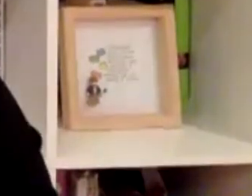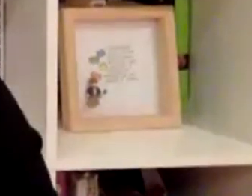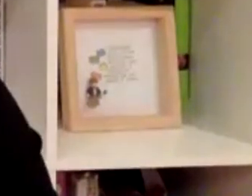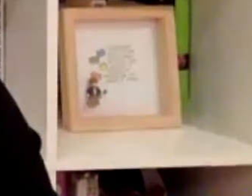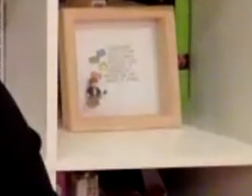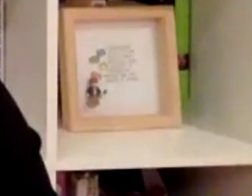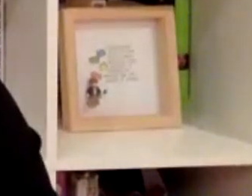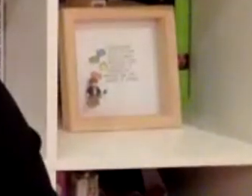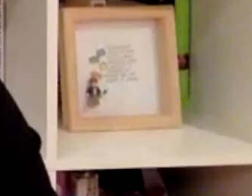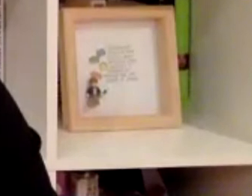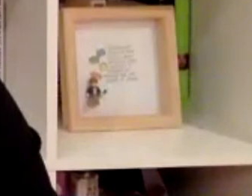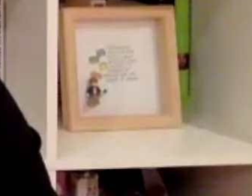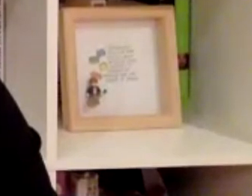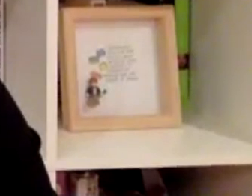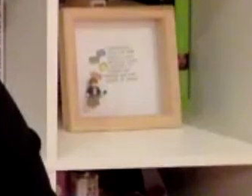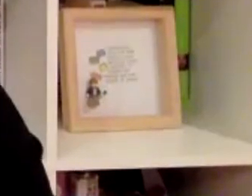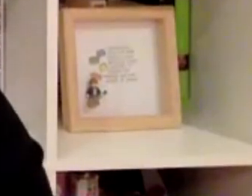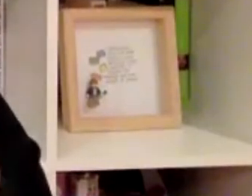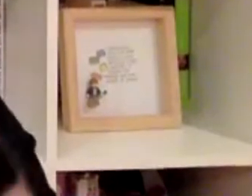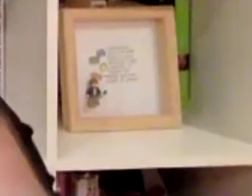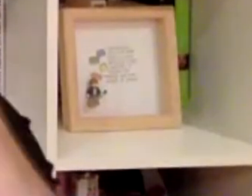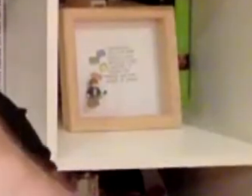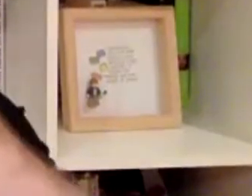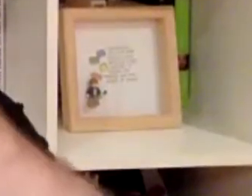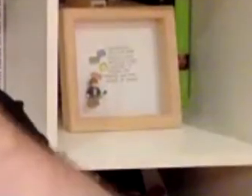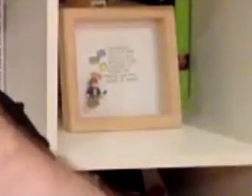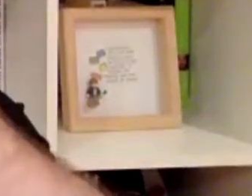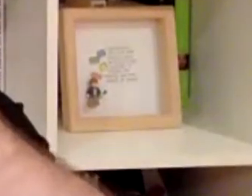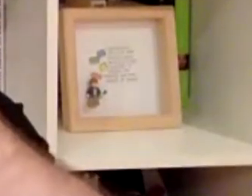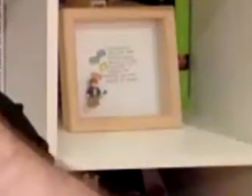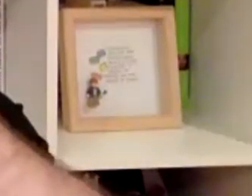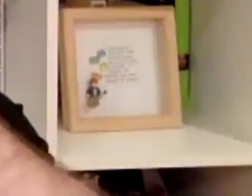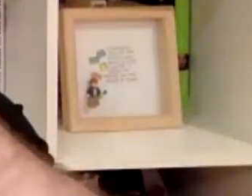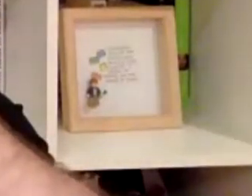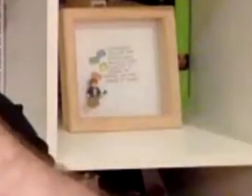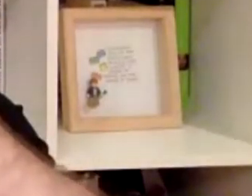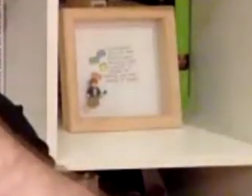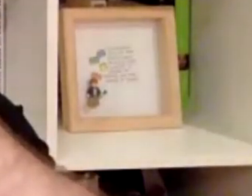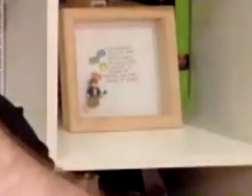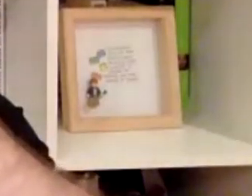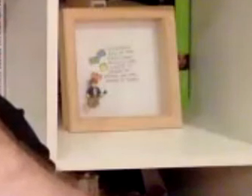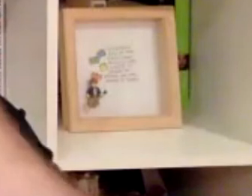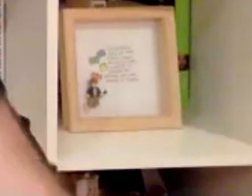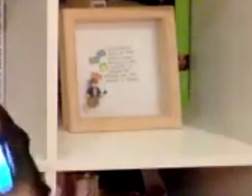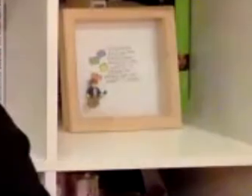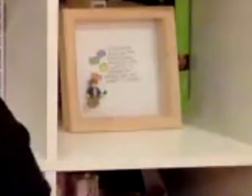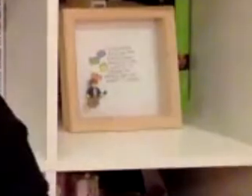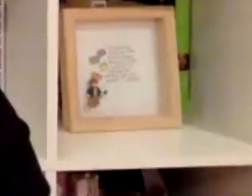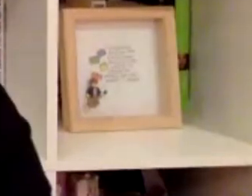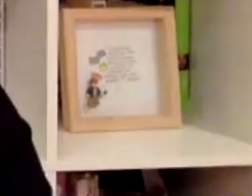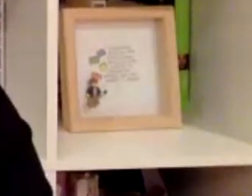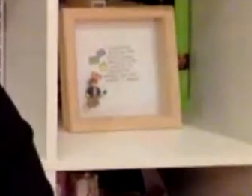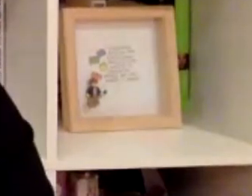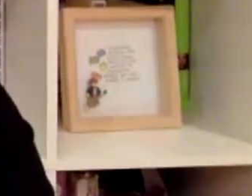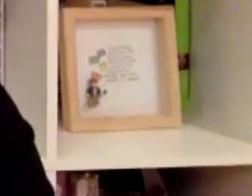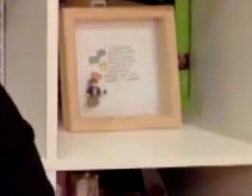when not long after jude's diagnosis i met um through a friend of a friend uh